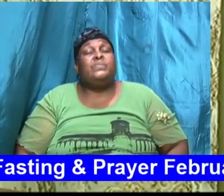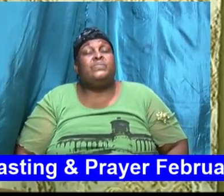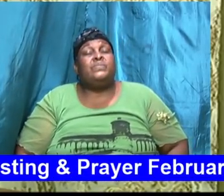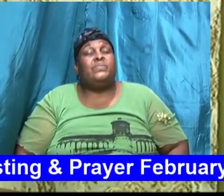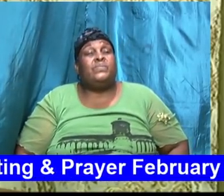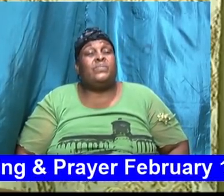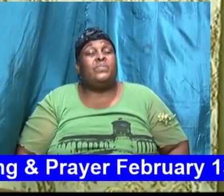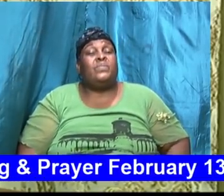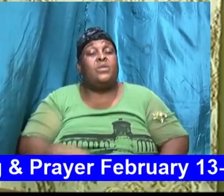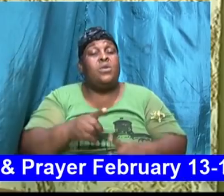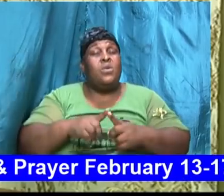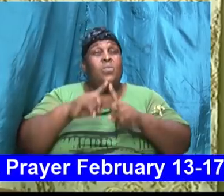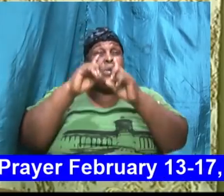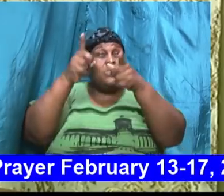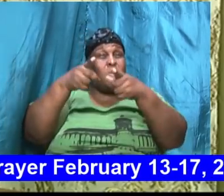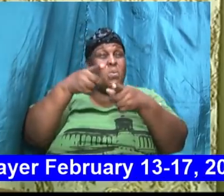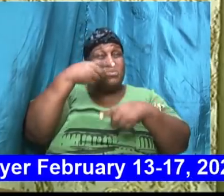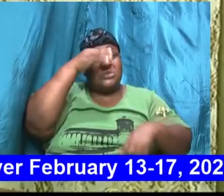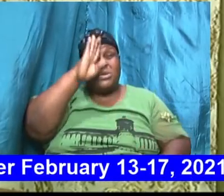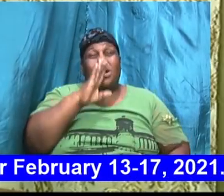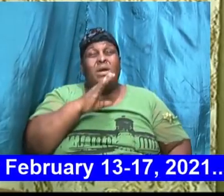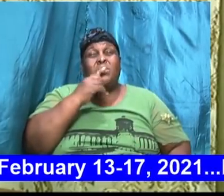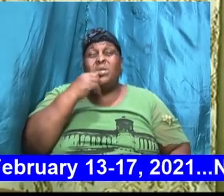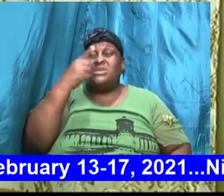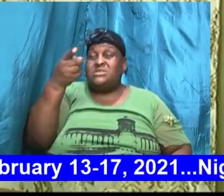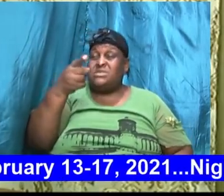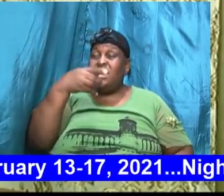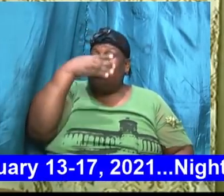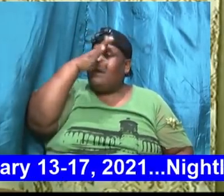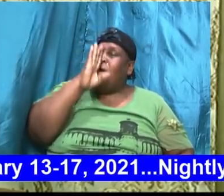so when we go to God now we are saying God